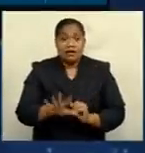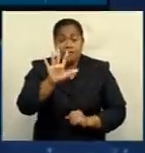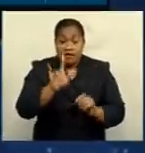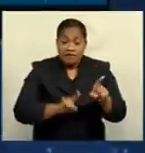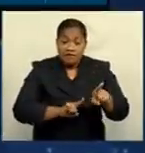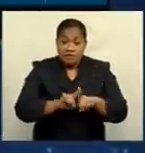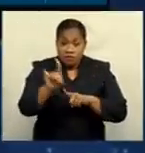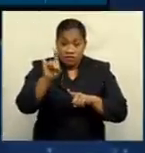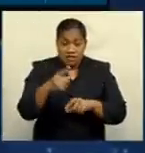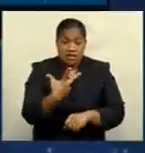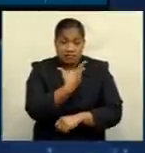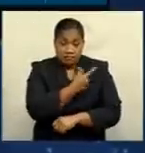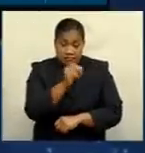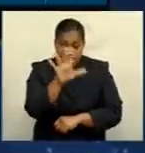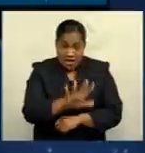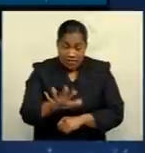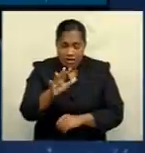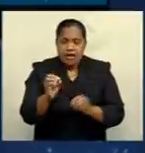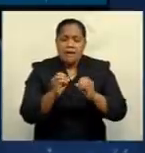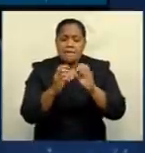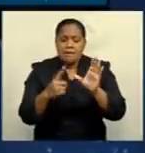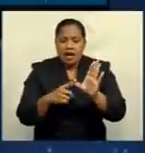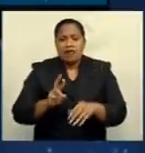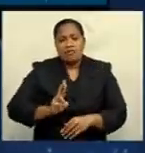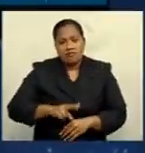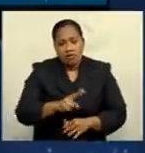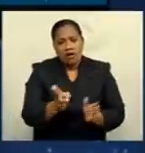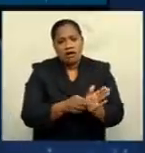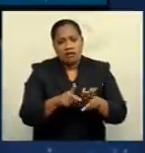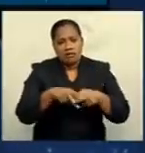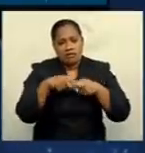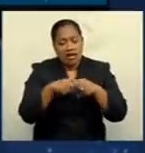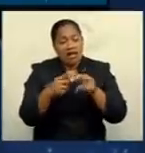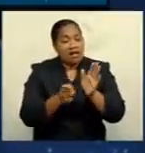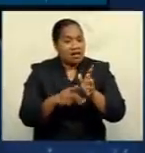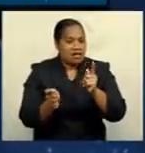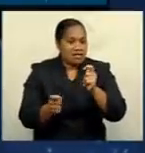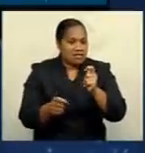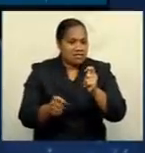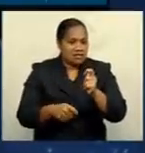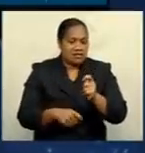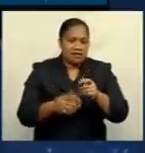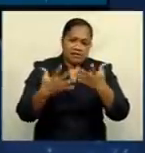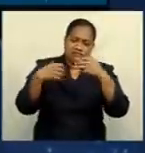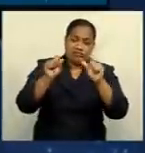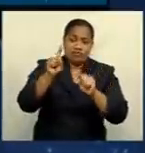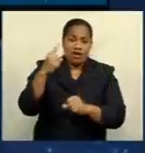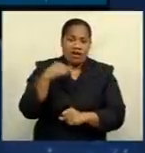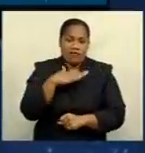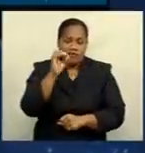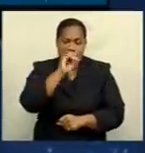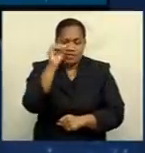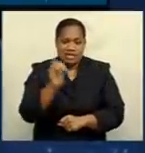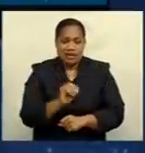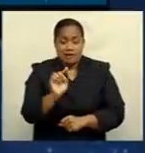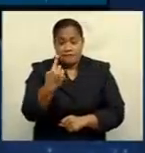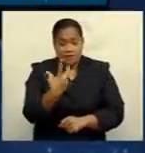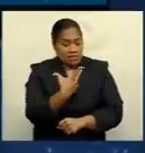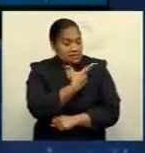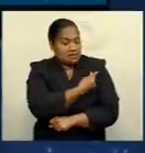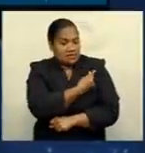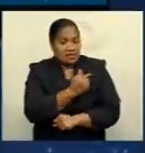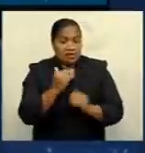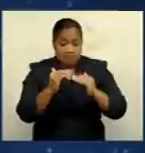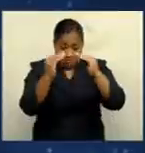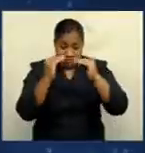vaccinated areas include Mba, Rewa, Nanrunga and Naitasiri, which have achieved 100% first jabs administered. Next is